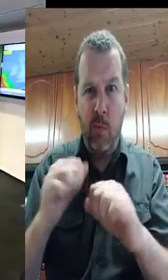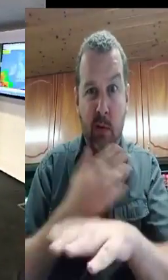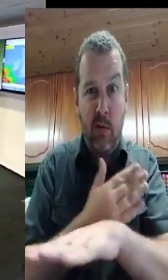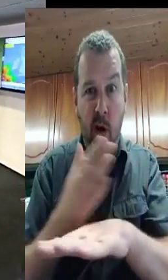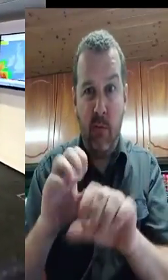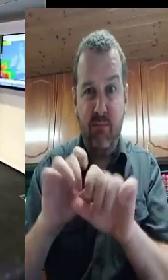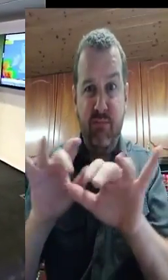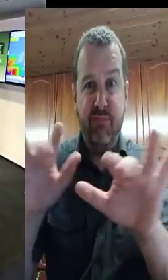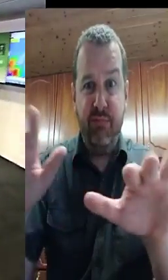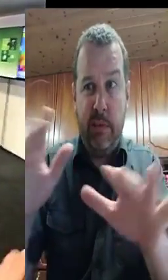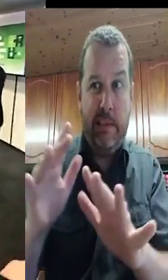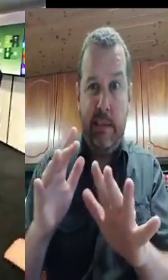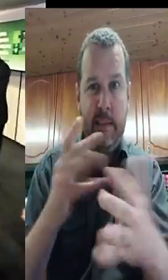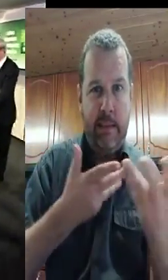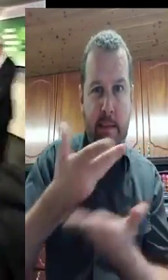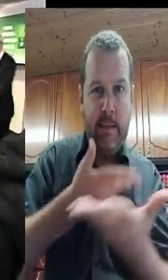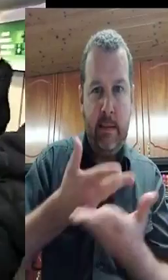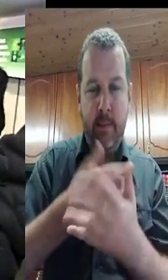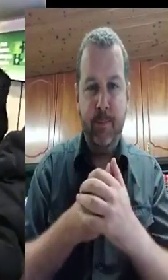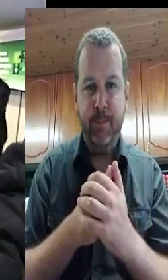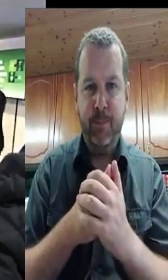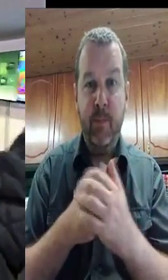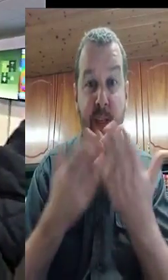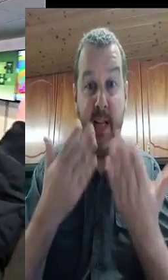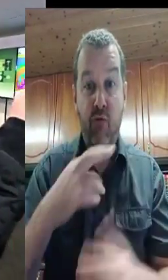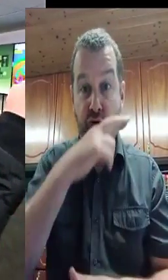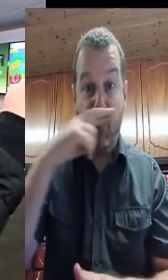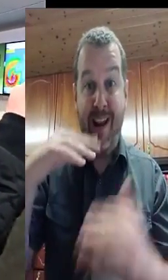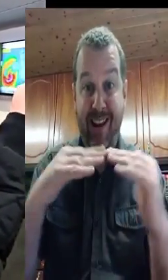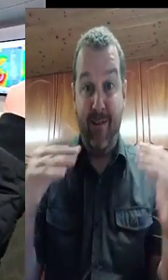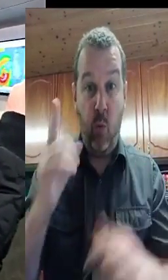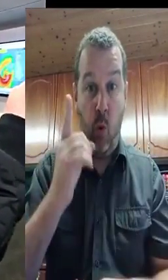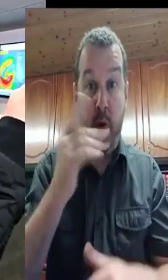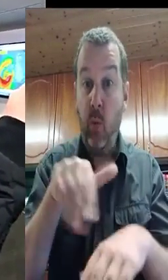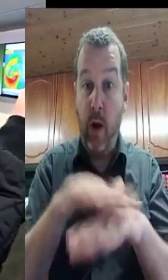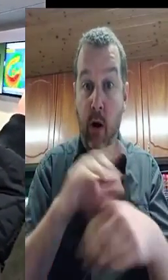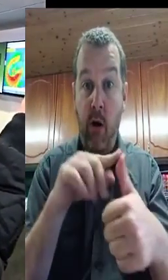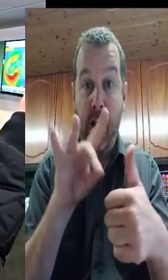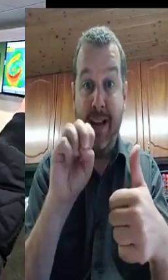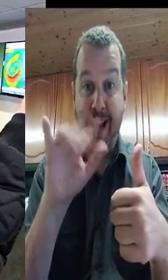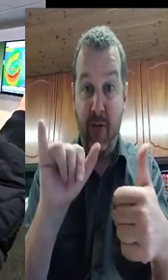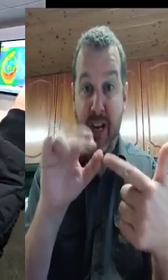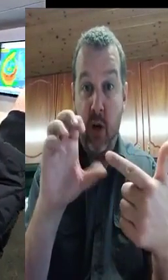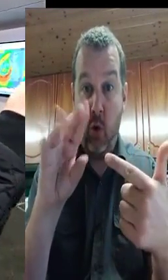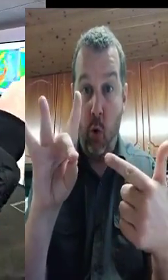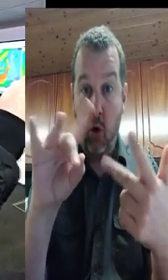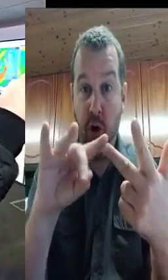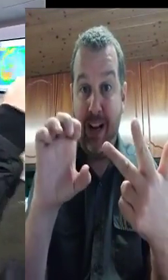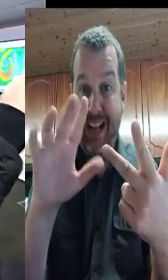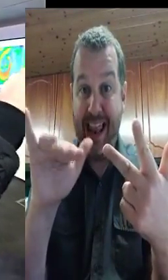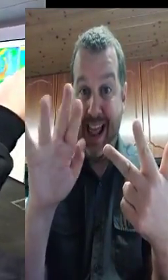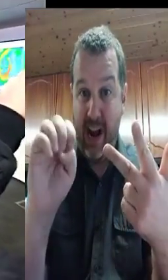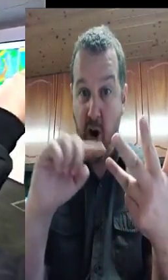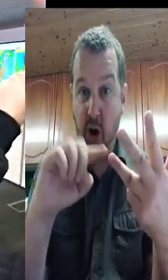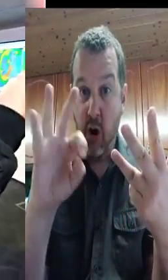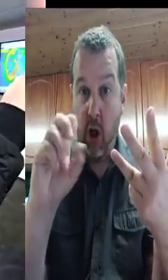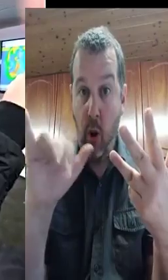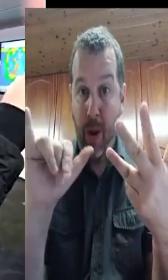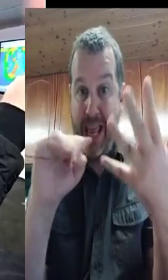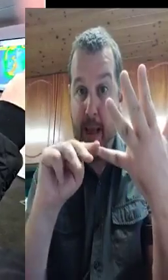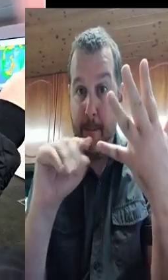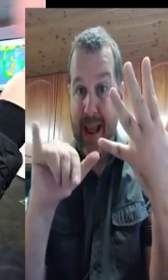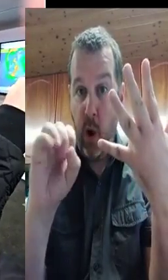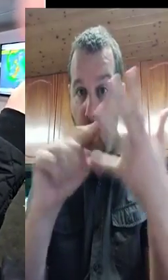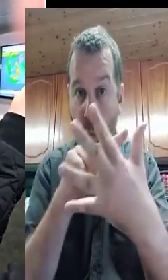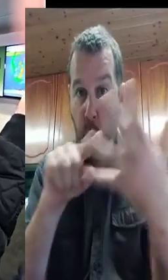We have currently red-level warnings in placing Kerry, Cork, Clare, Galway and Mayo. This morning, Wexford and Waterford were added